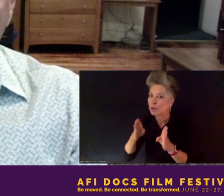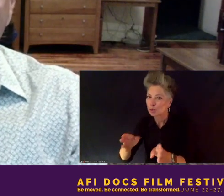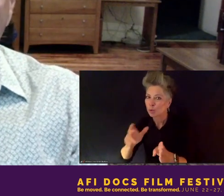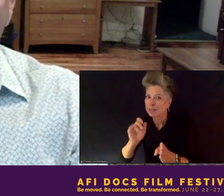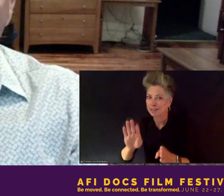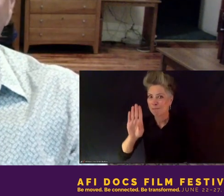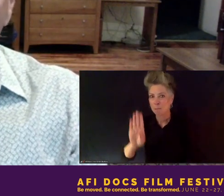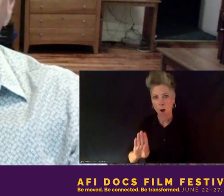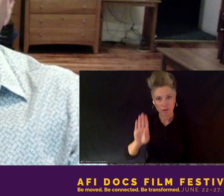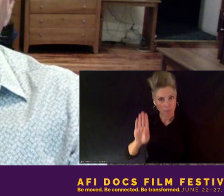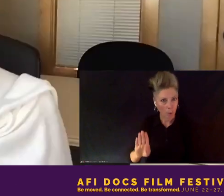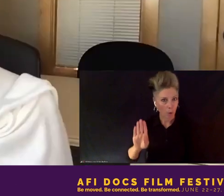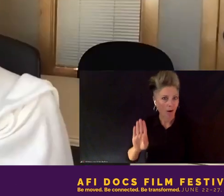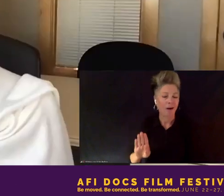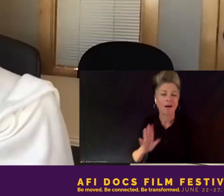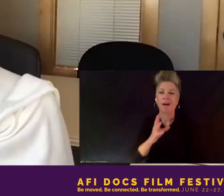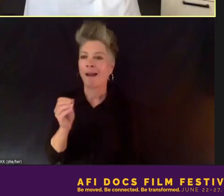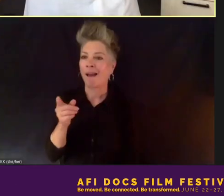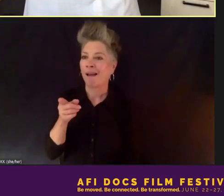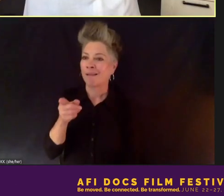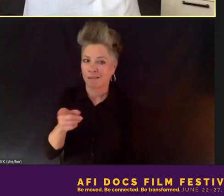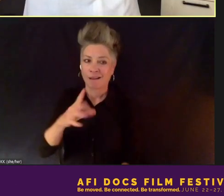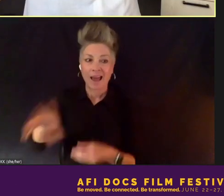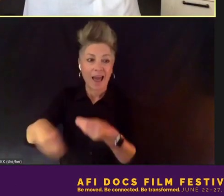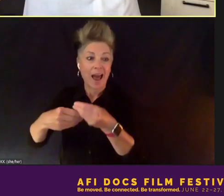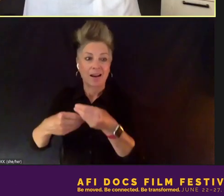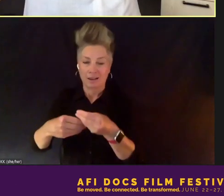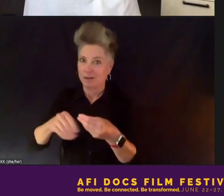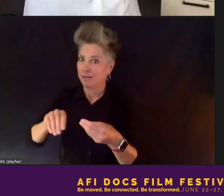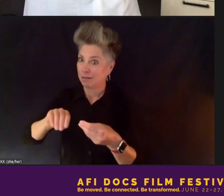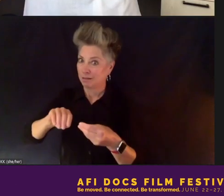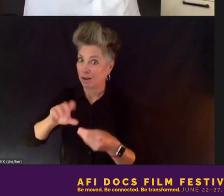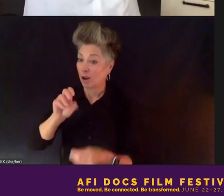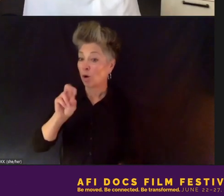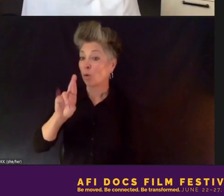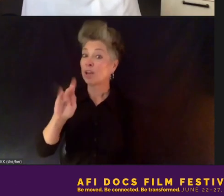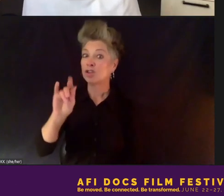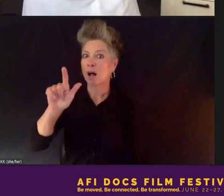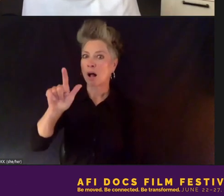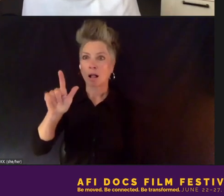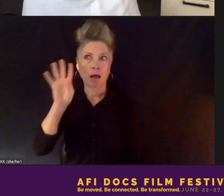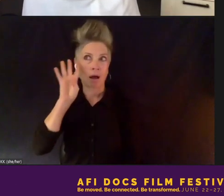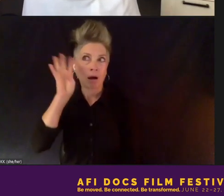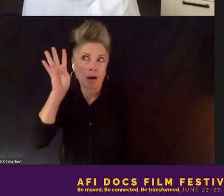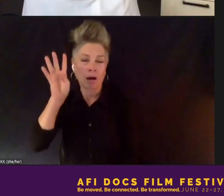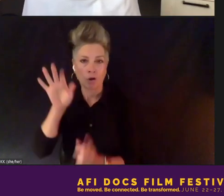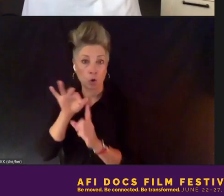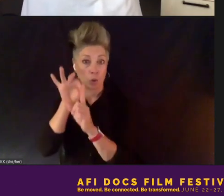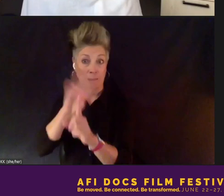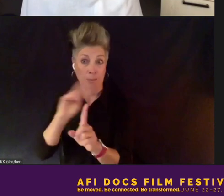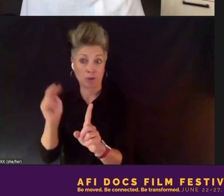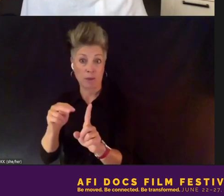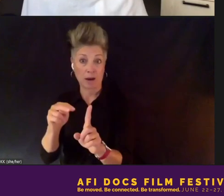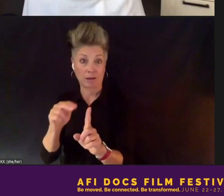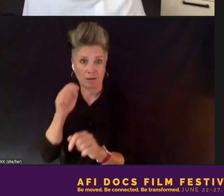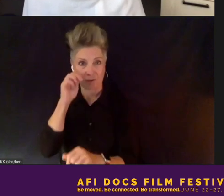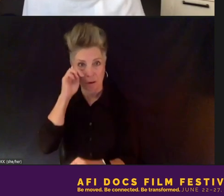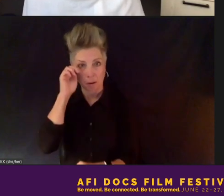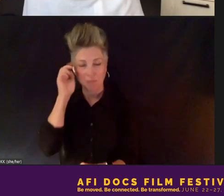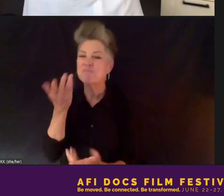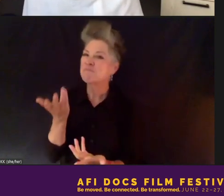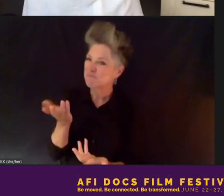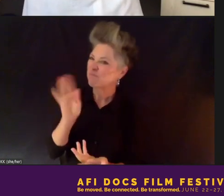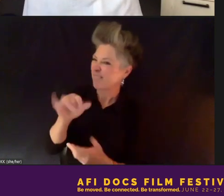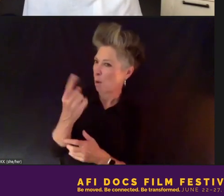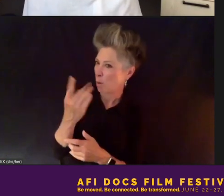added, you know, I think a really original and unique perspective. Yes, Sonia, that's actually one of my questions, Mark and